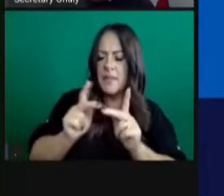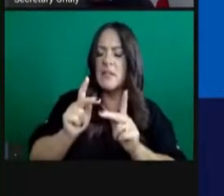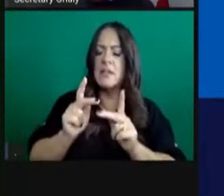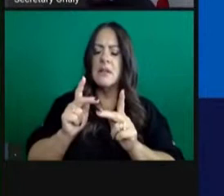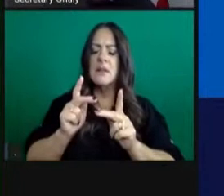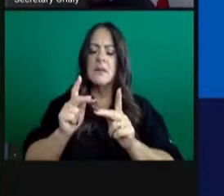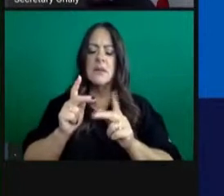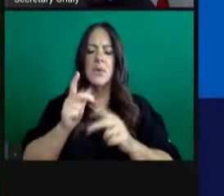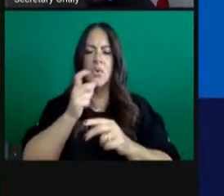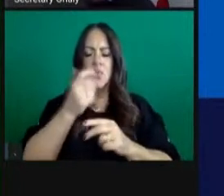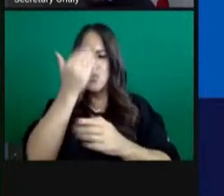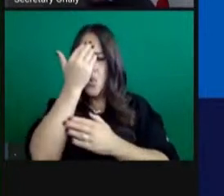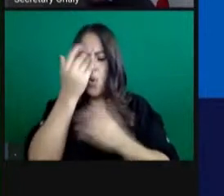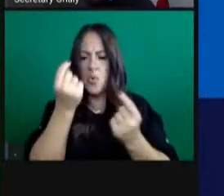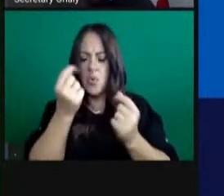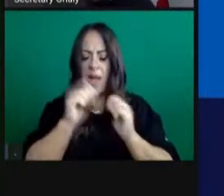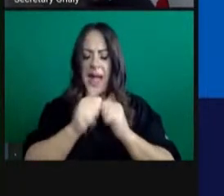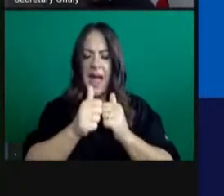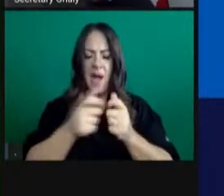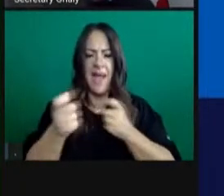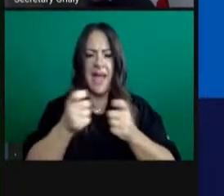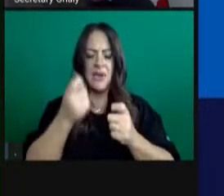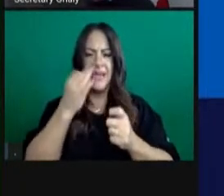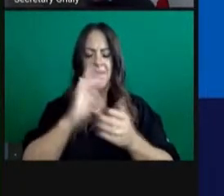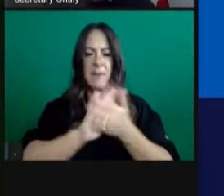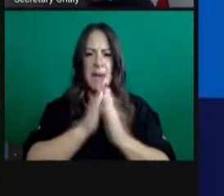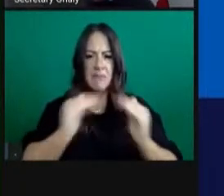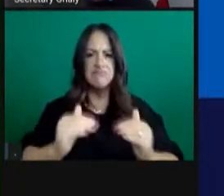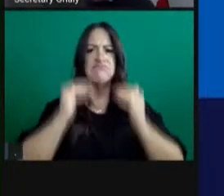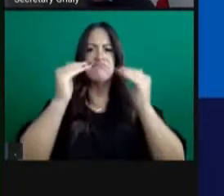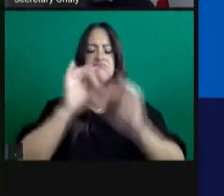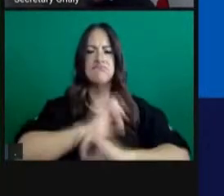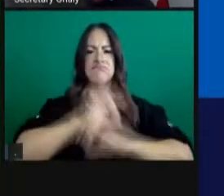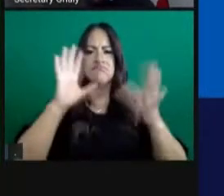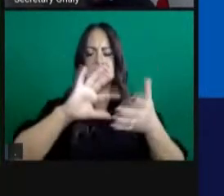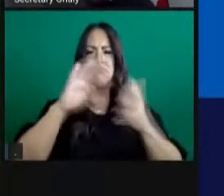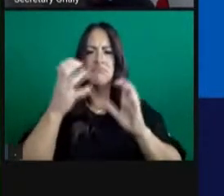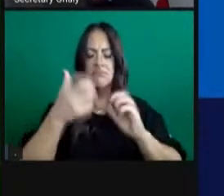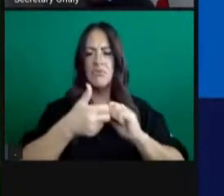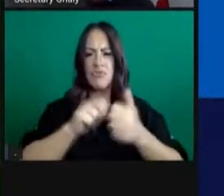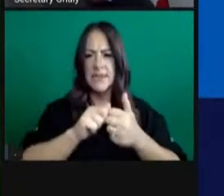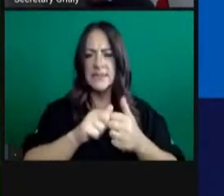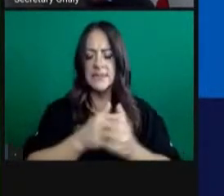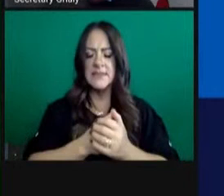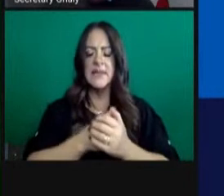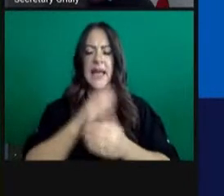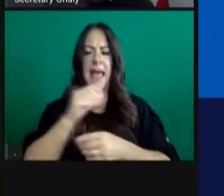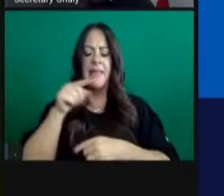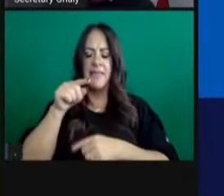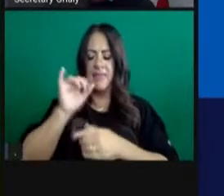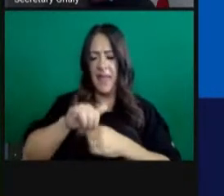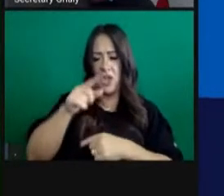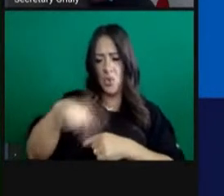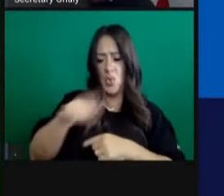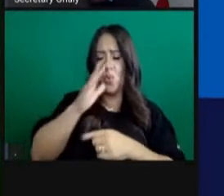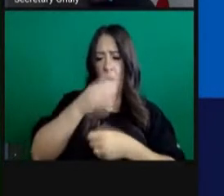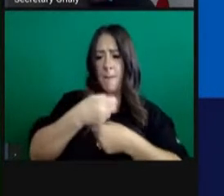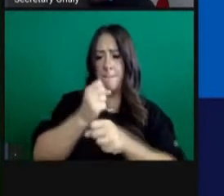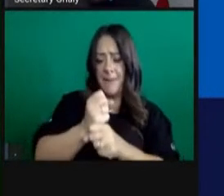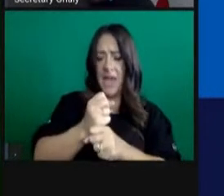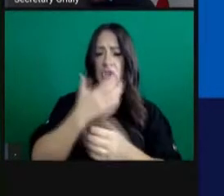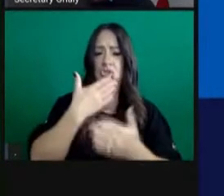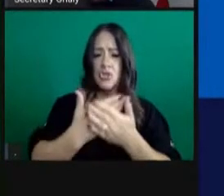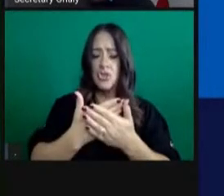providing care, but thinking about crisis care, care, so they make decisions based on the equity principles, the transparency